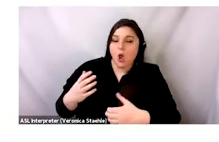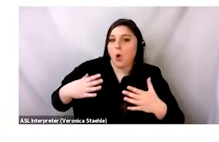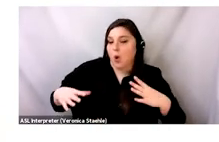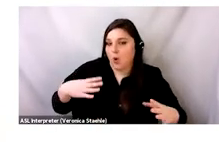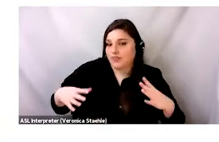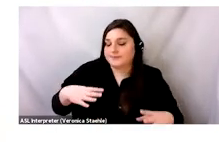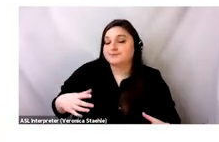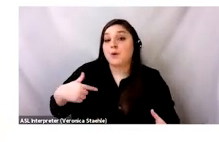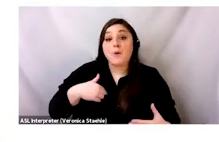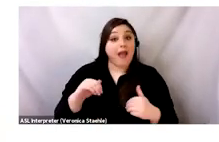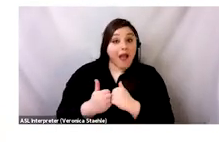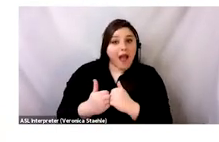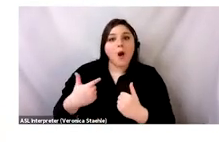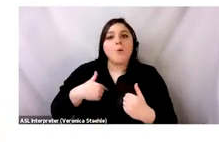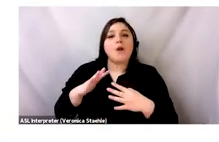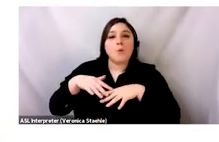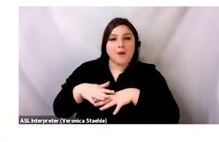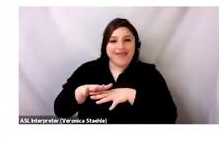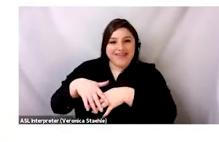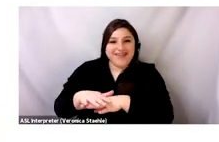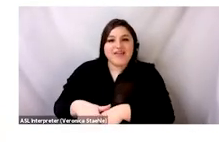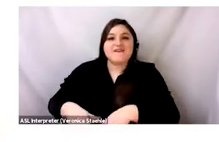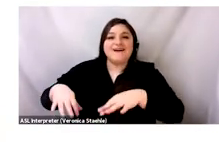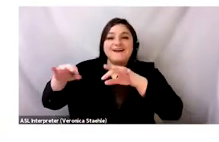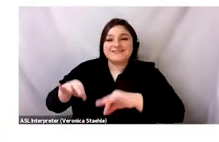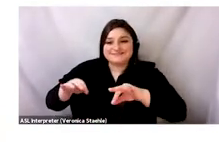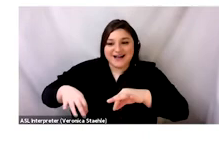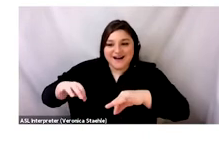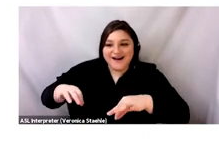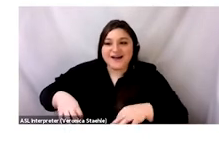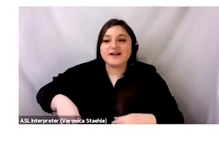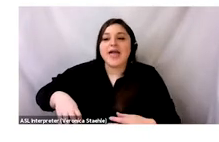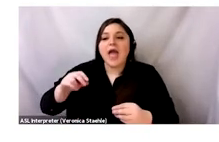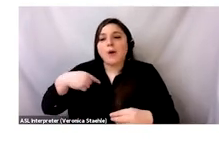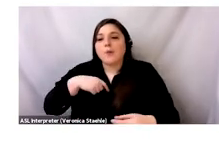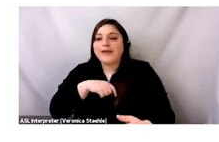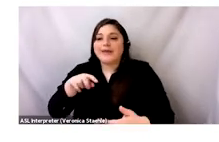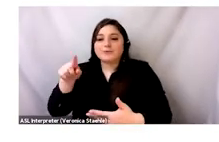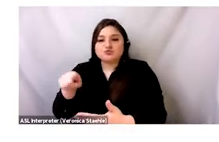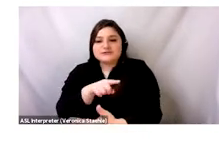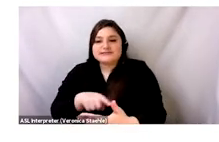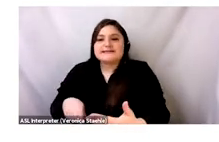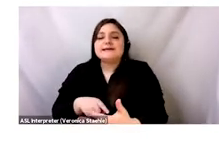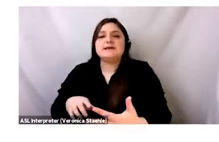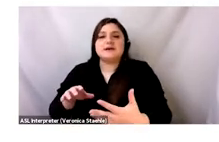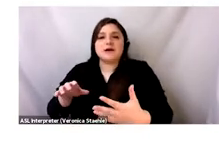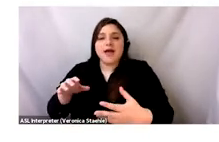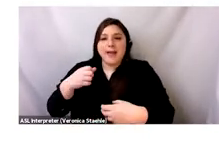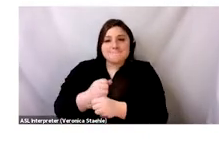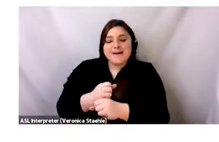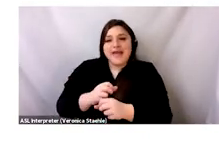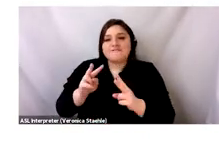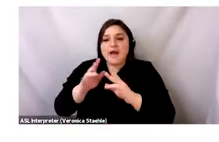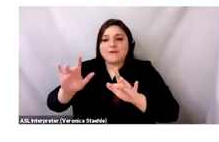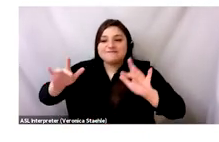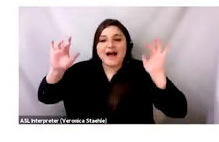precise. So we weave and we tie-dye and we batik and we do a lot of these